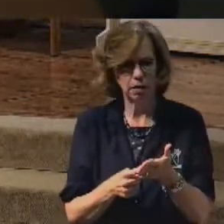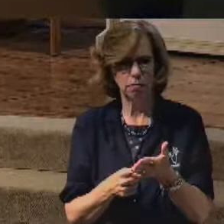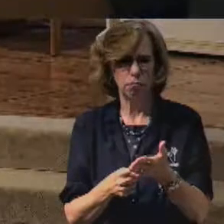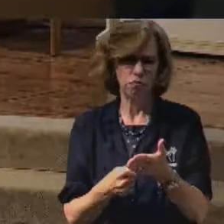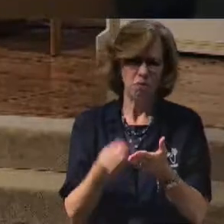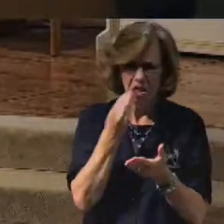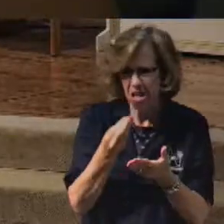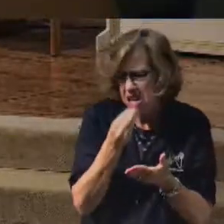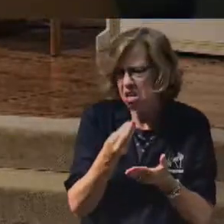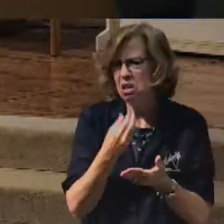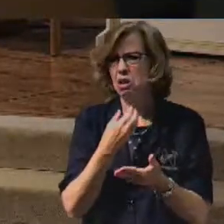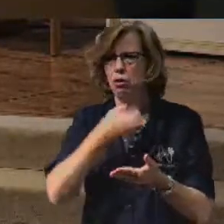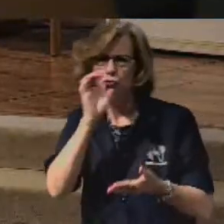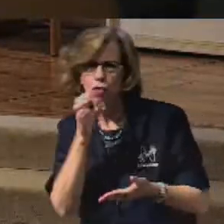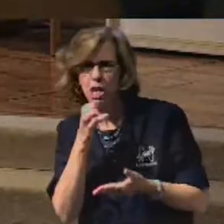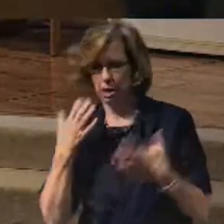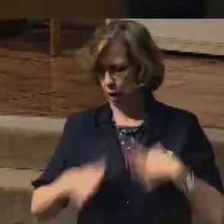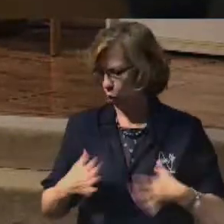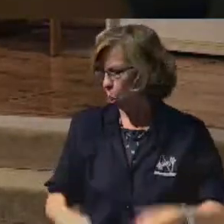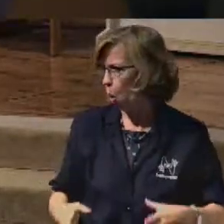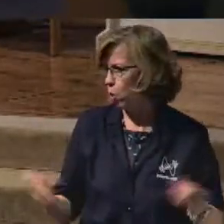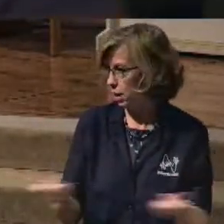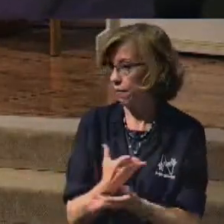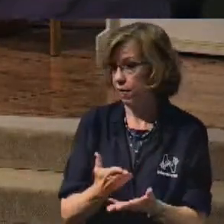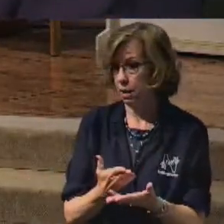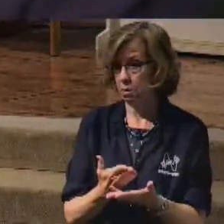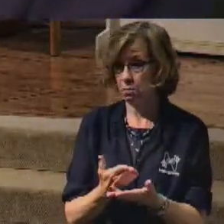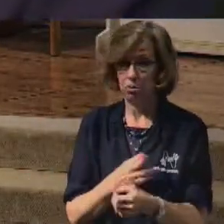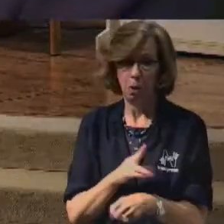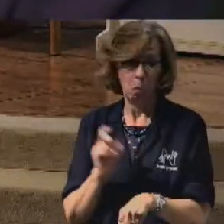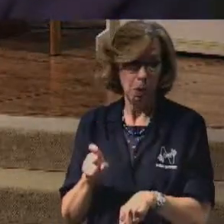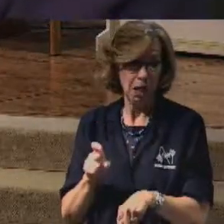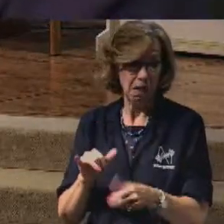our clothing, and all these necessary things of life.